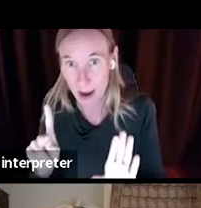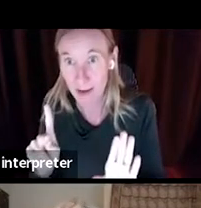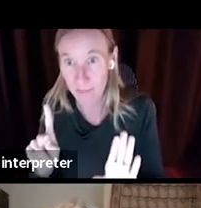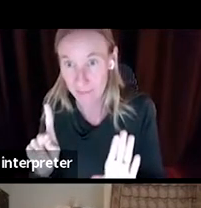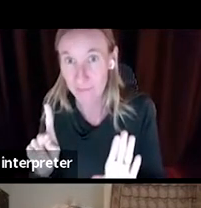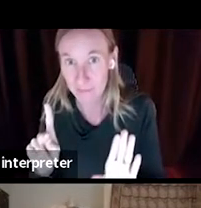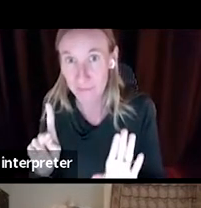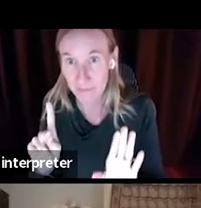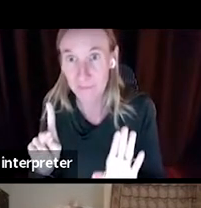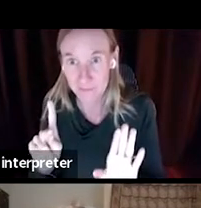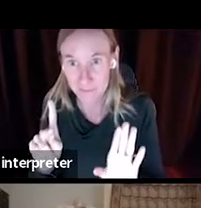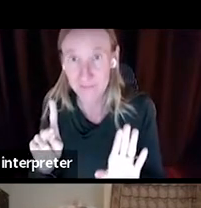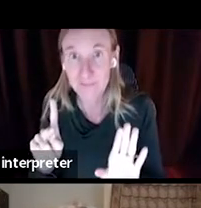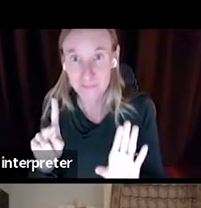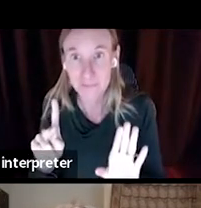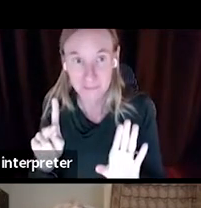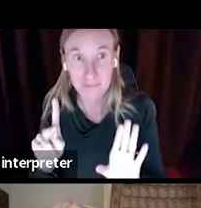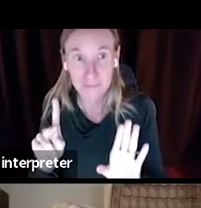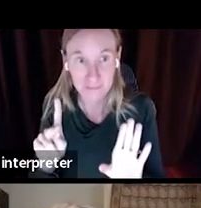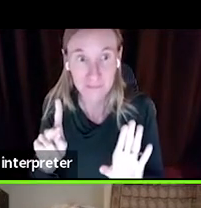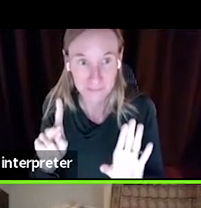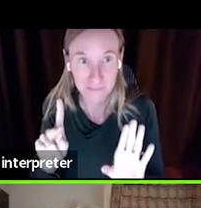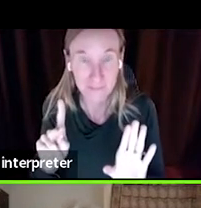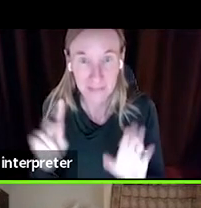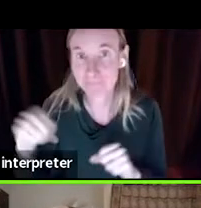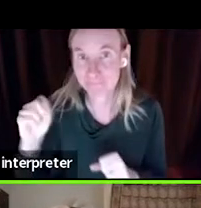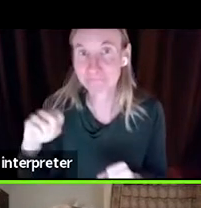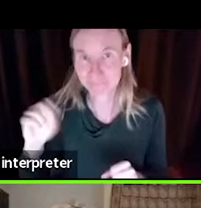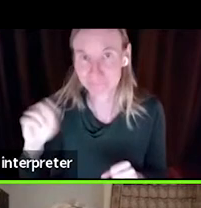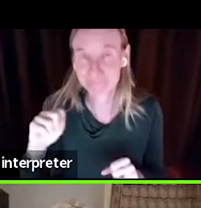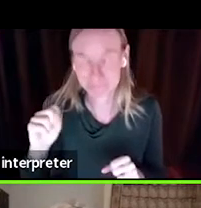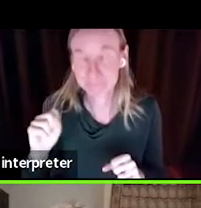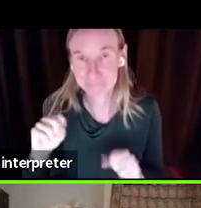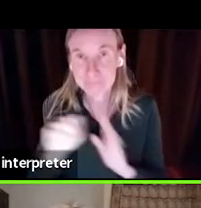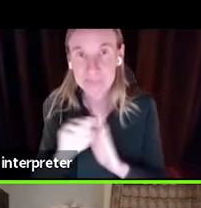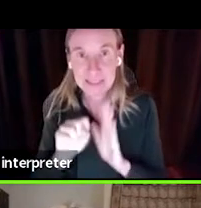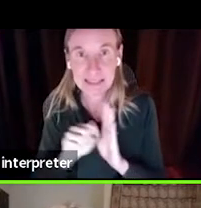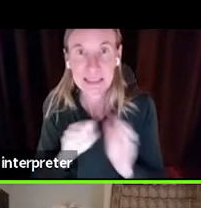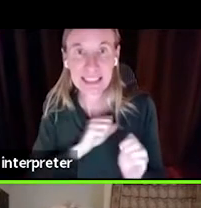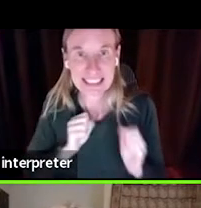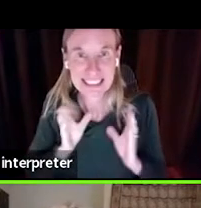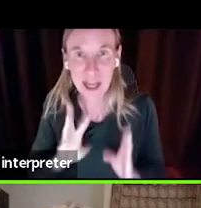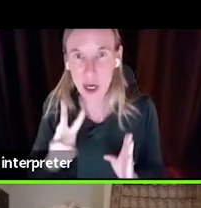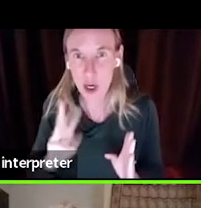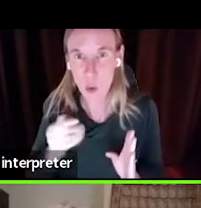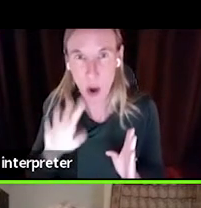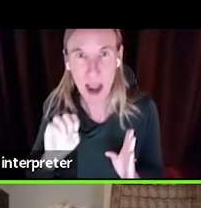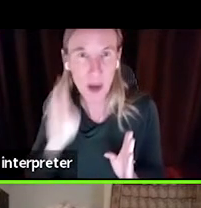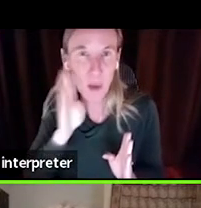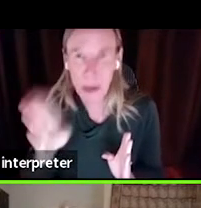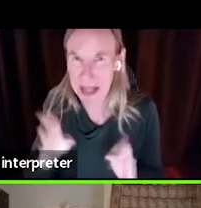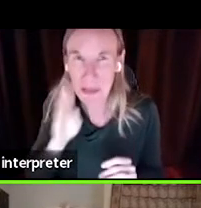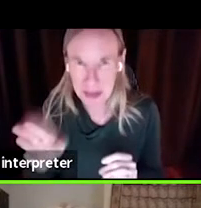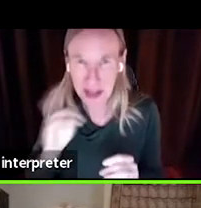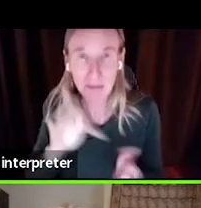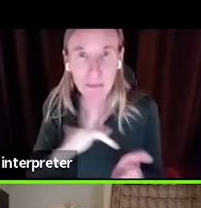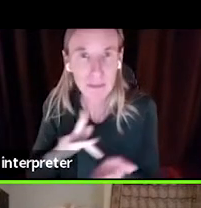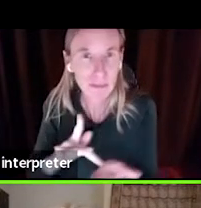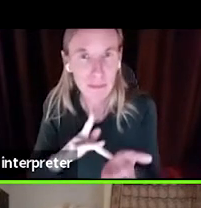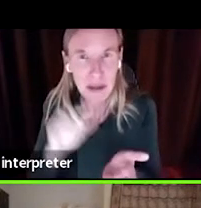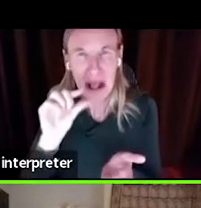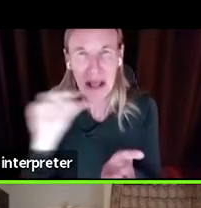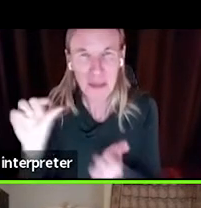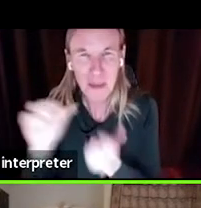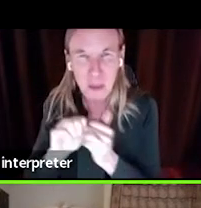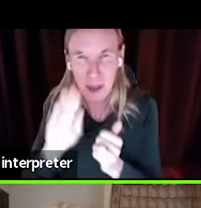out loud if that's appropriate. Yeah, we will. And when we get farther into the bill, because we've only had a little bit with the